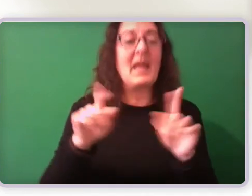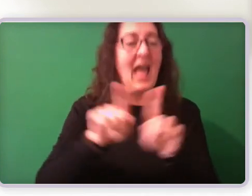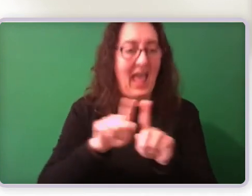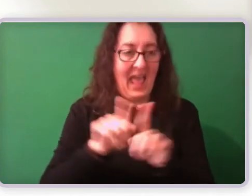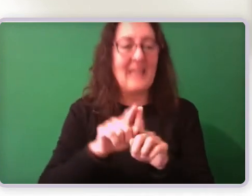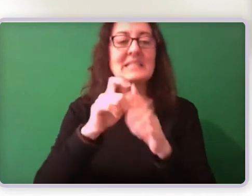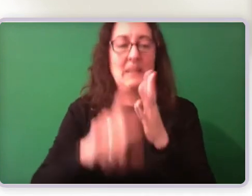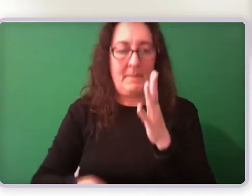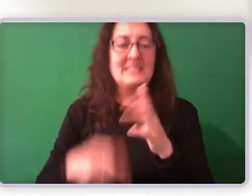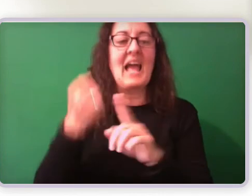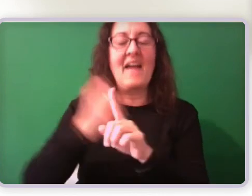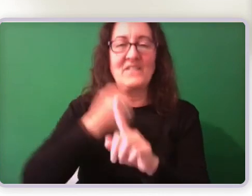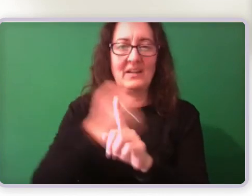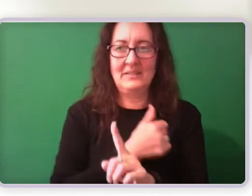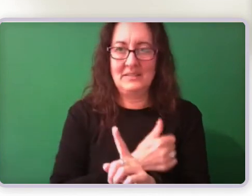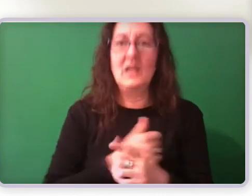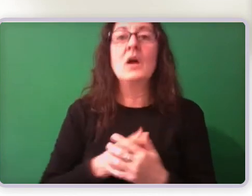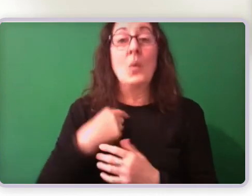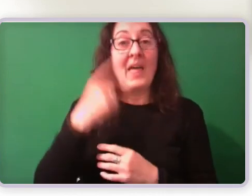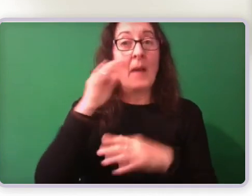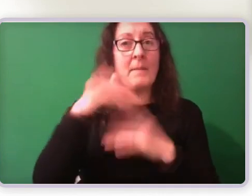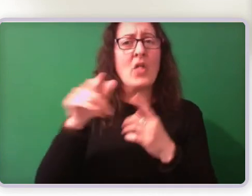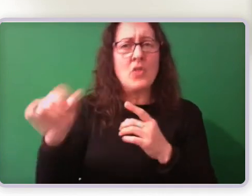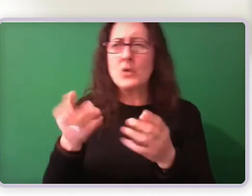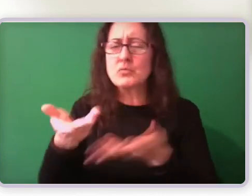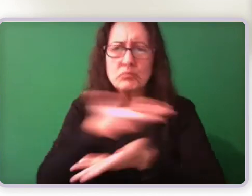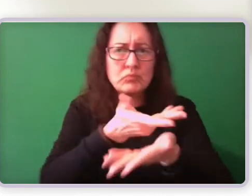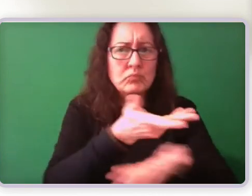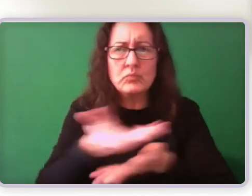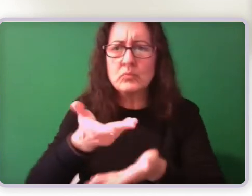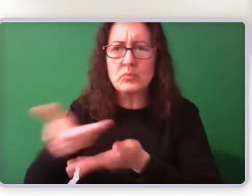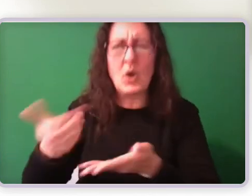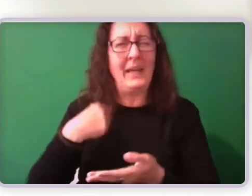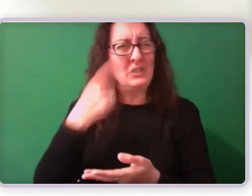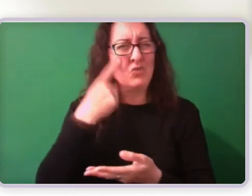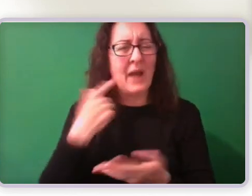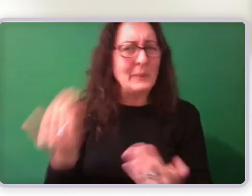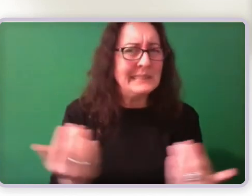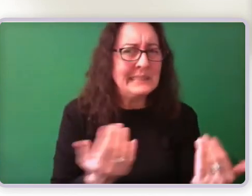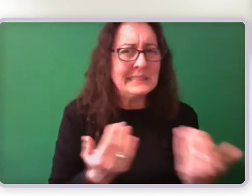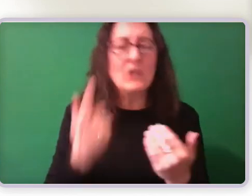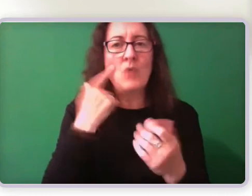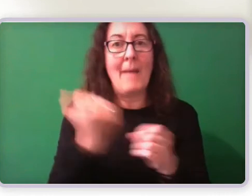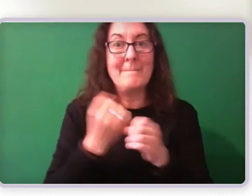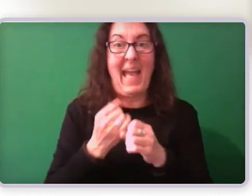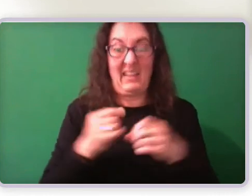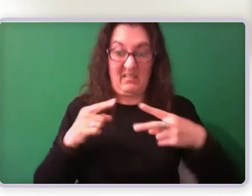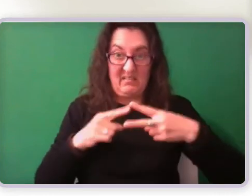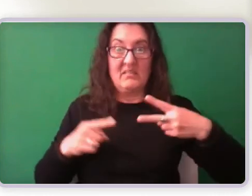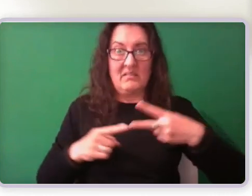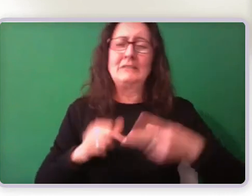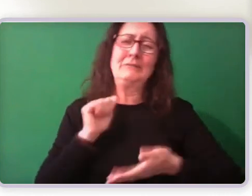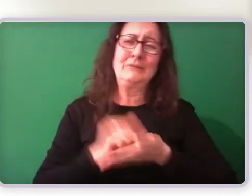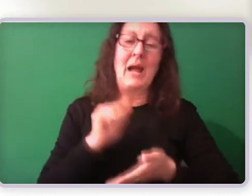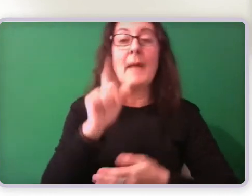information from those consultations to try and make this as fit for purpose as we can. But it is a first iteration.